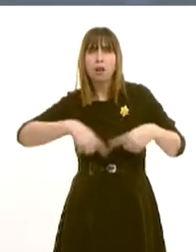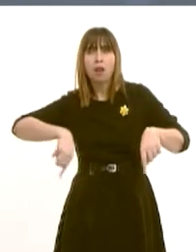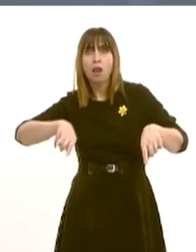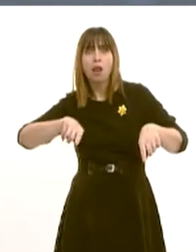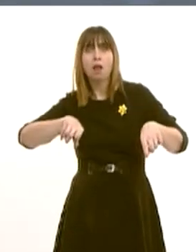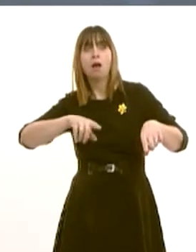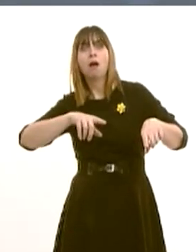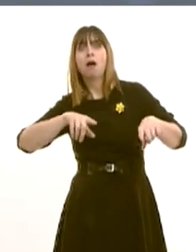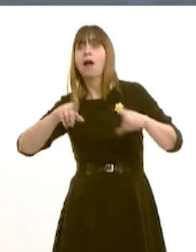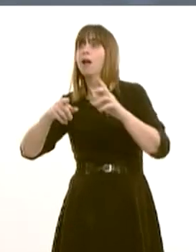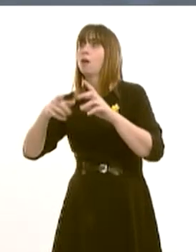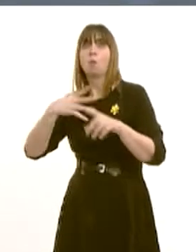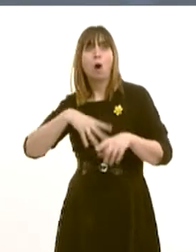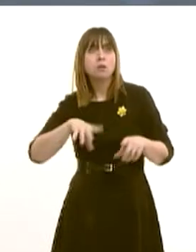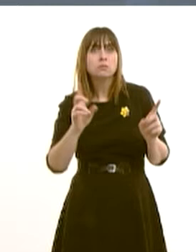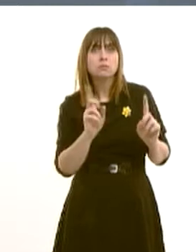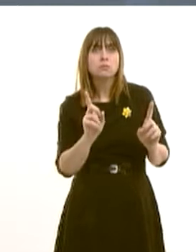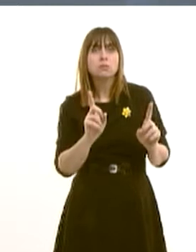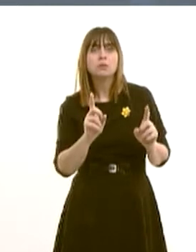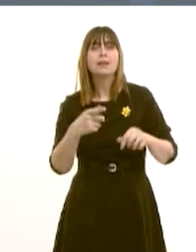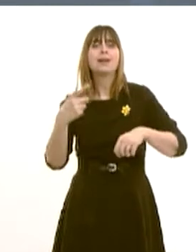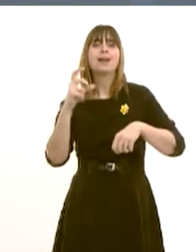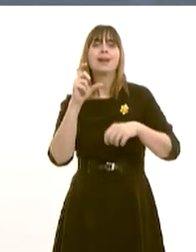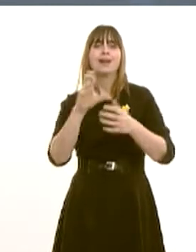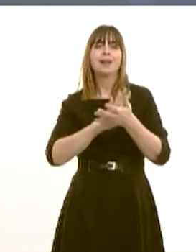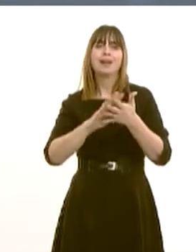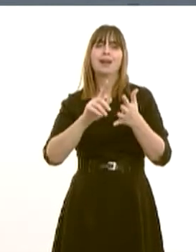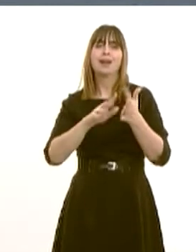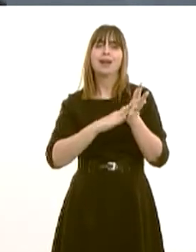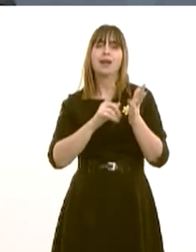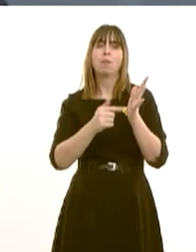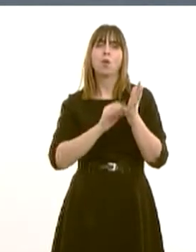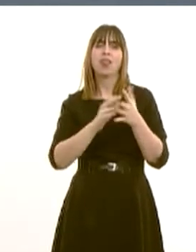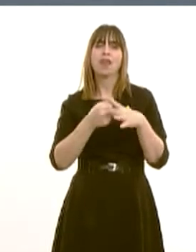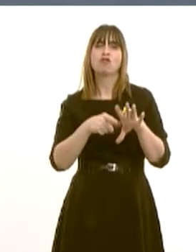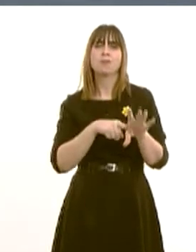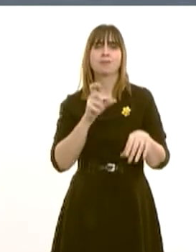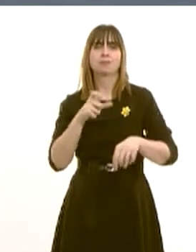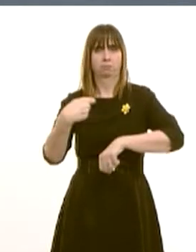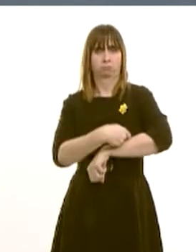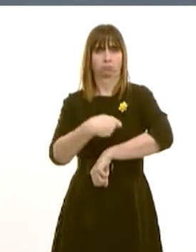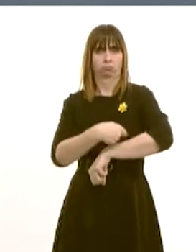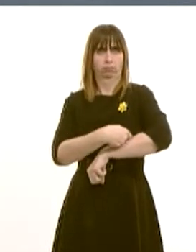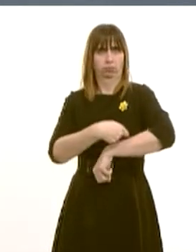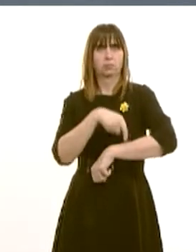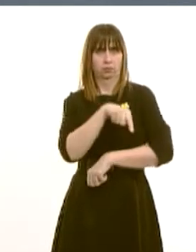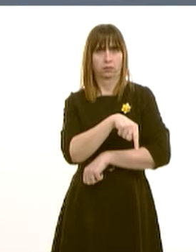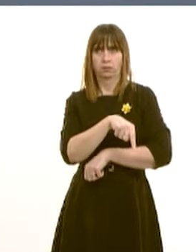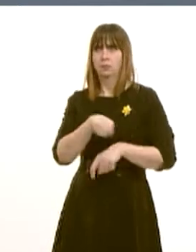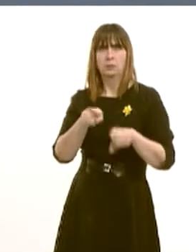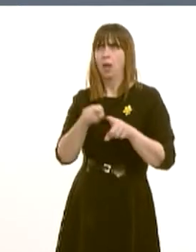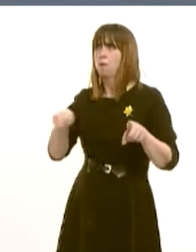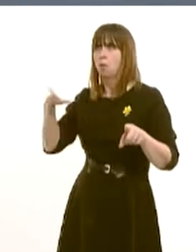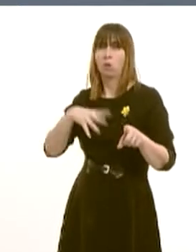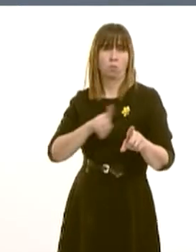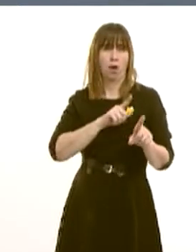other community hospitals, is access to chemotherapy services. At present, many constituents are travelling